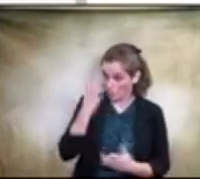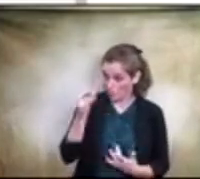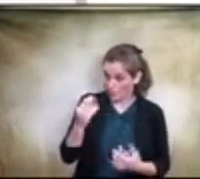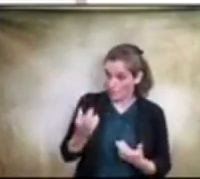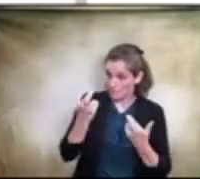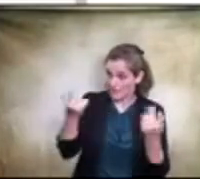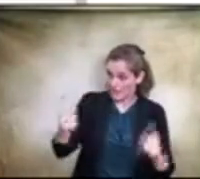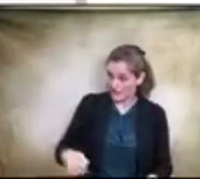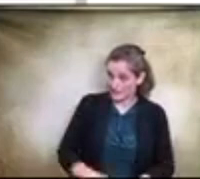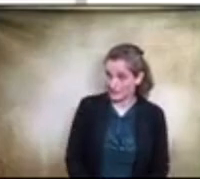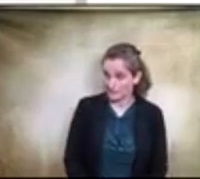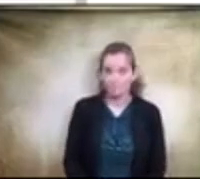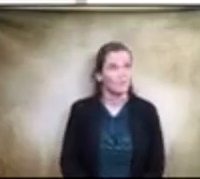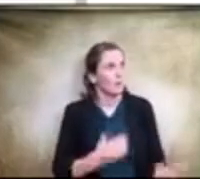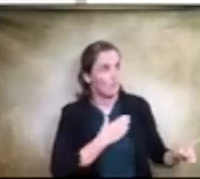Please.